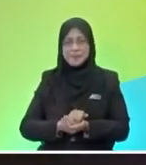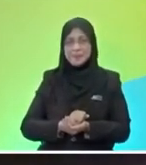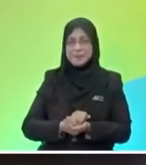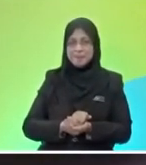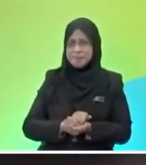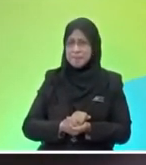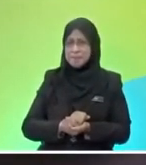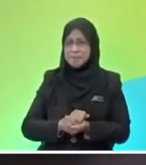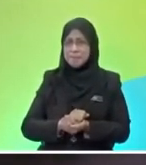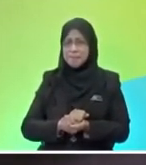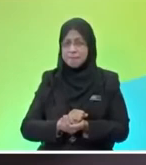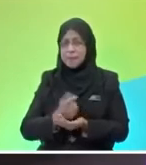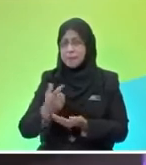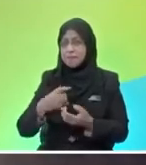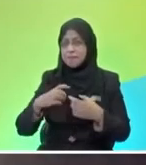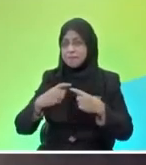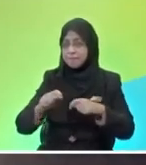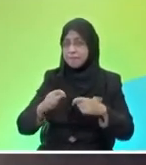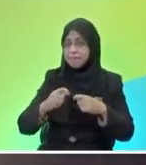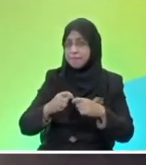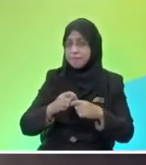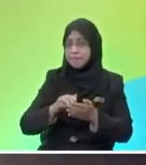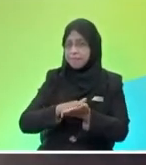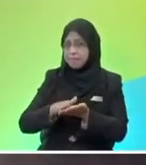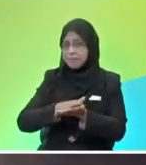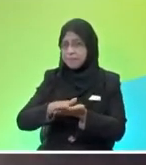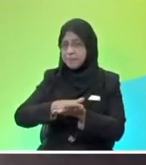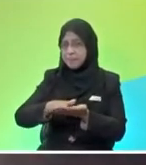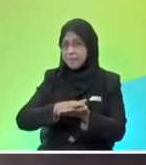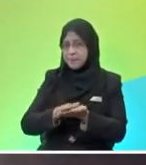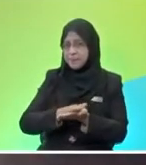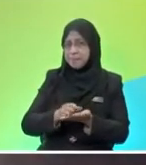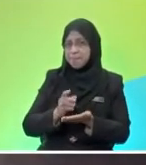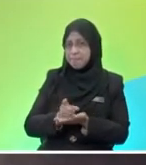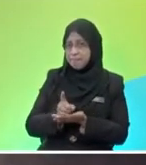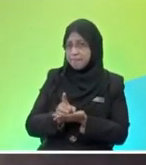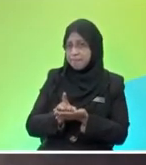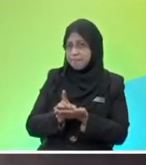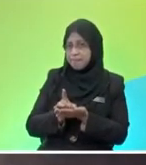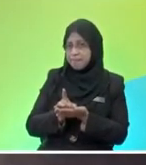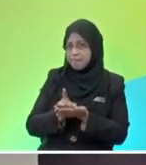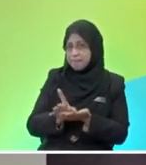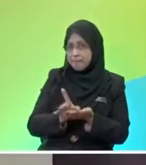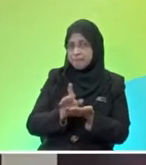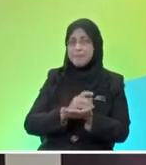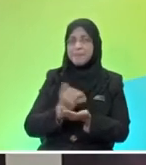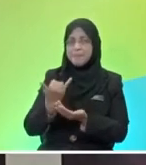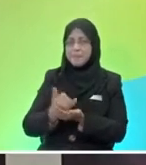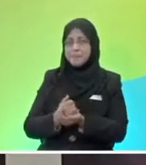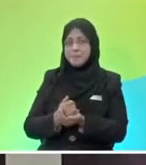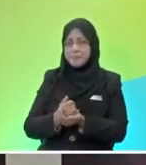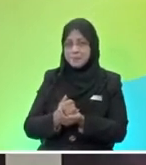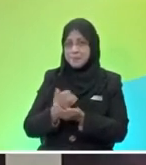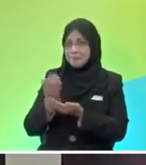Hanif could you try to slide it and let's see if i can target this better okay all right